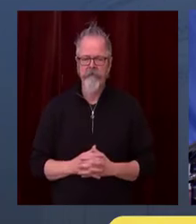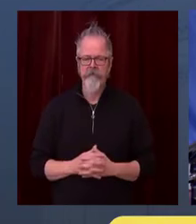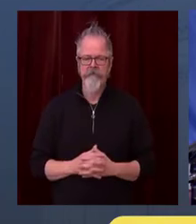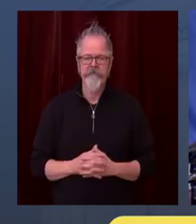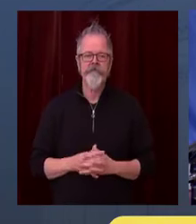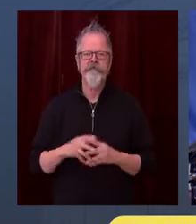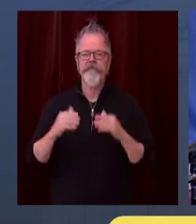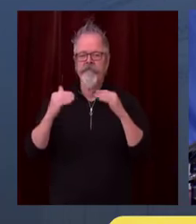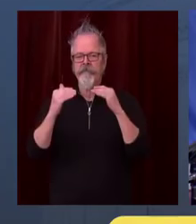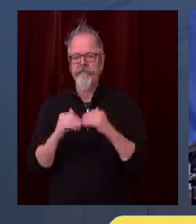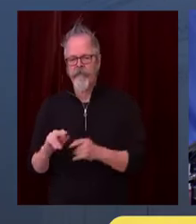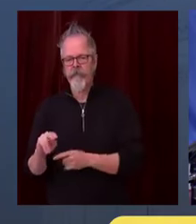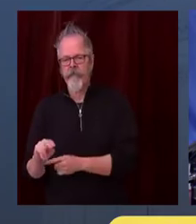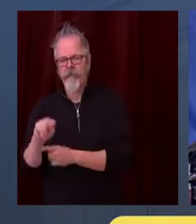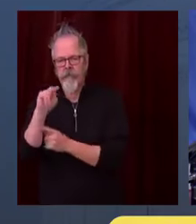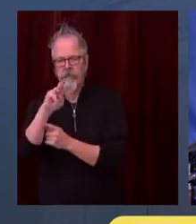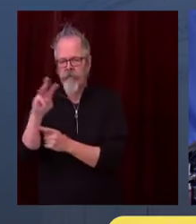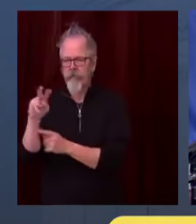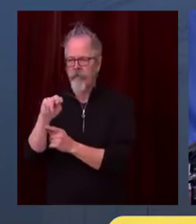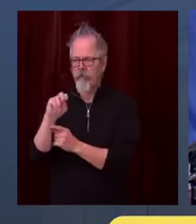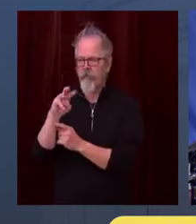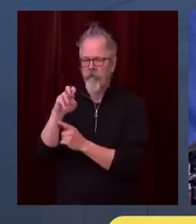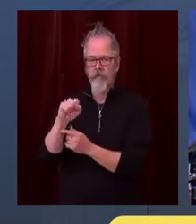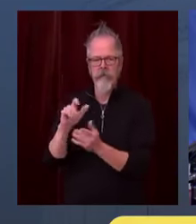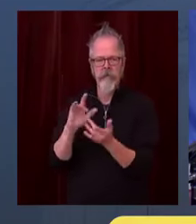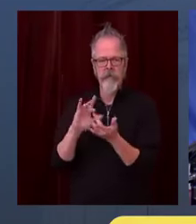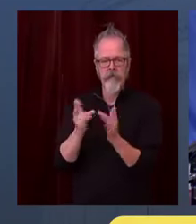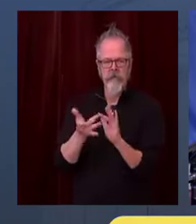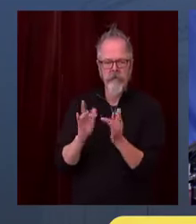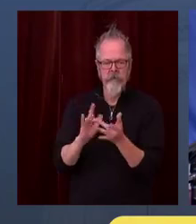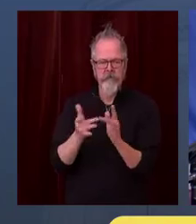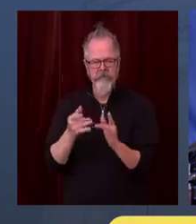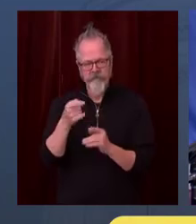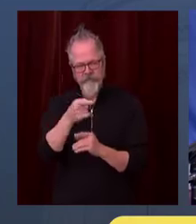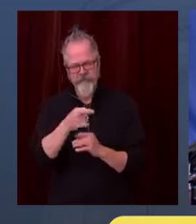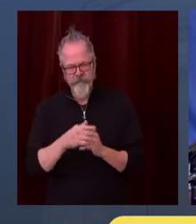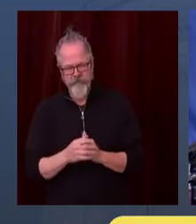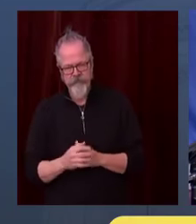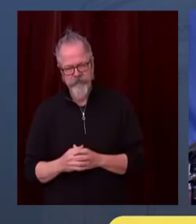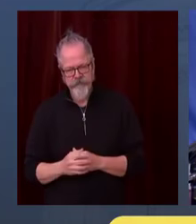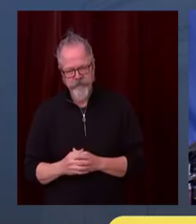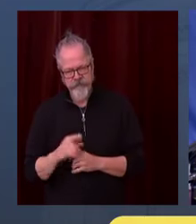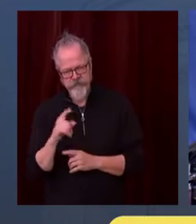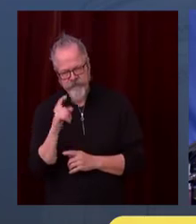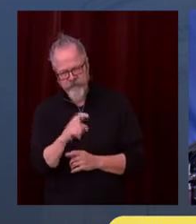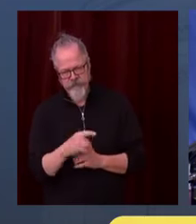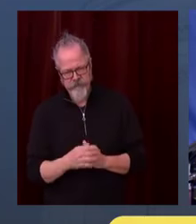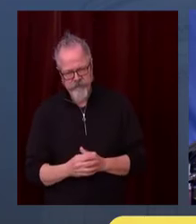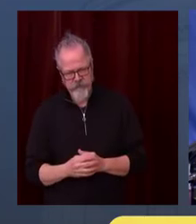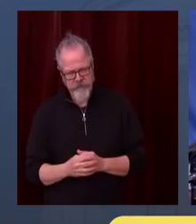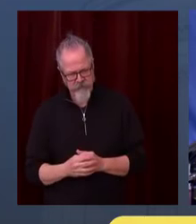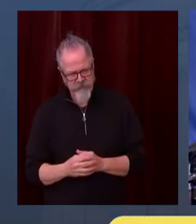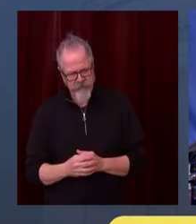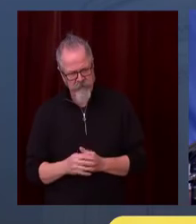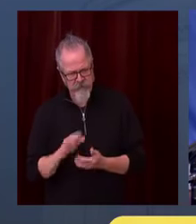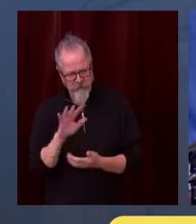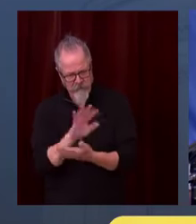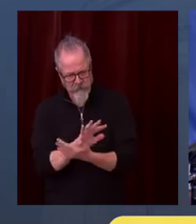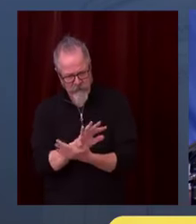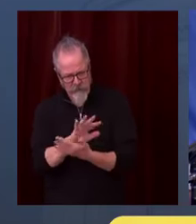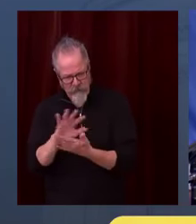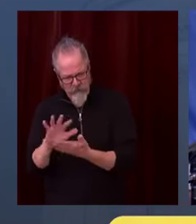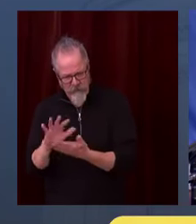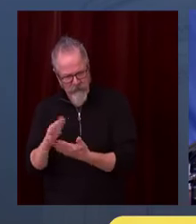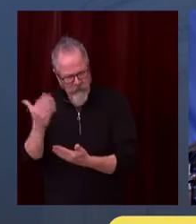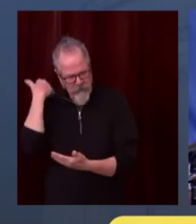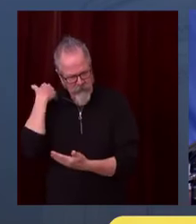It was just, I think, about six weeks ago or five weeks ago that you increased the allowed table size at restaurants from